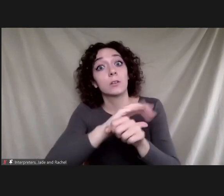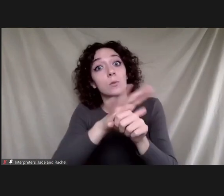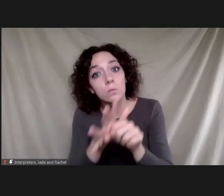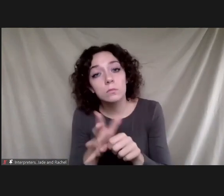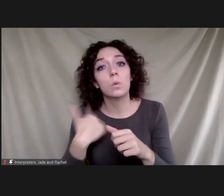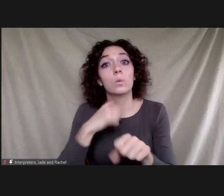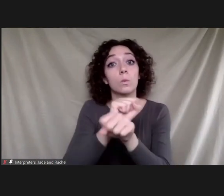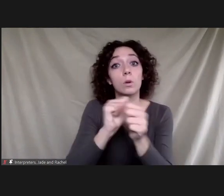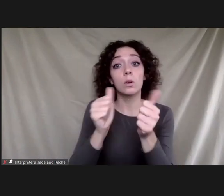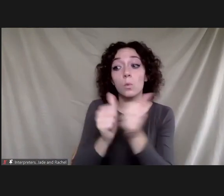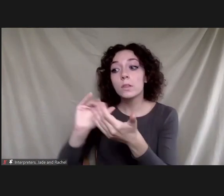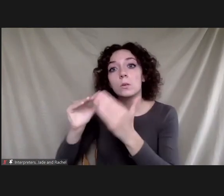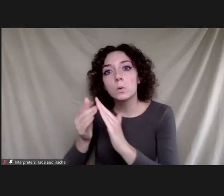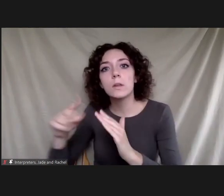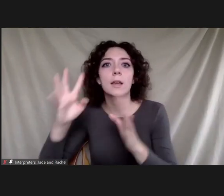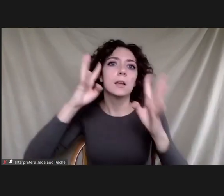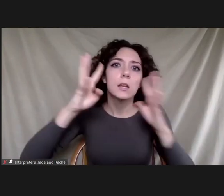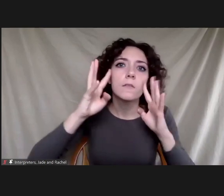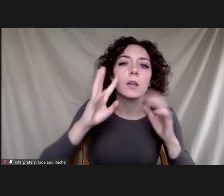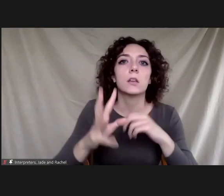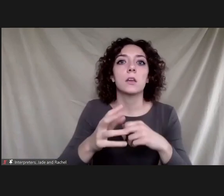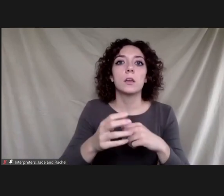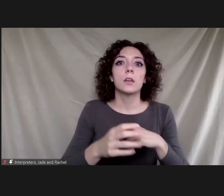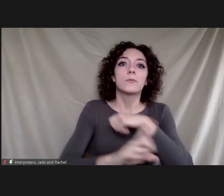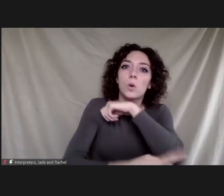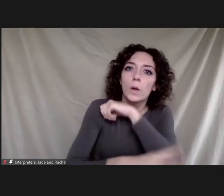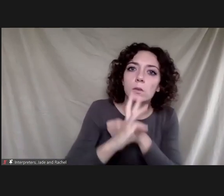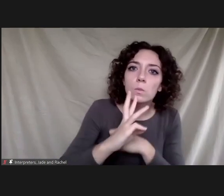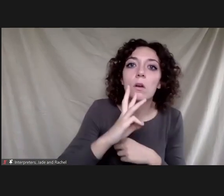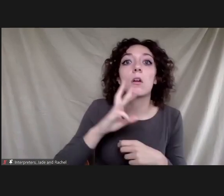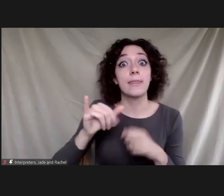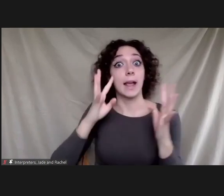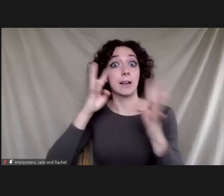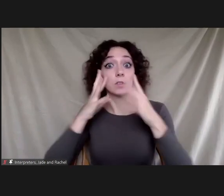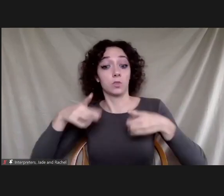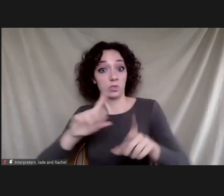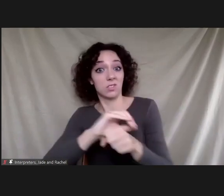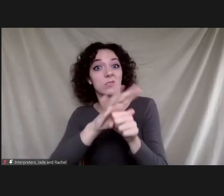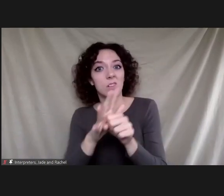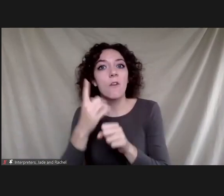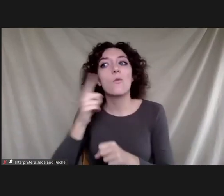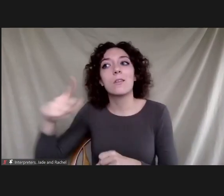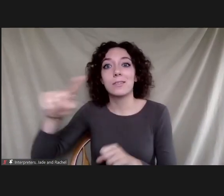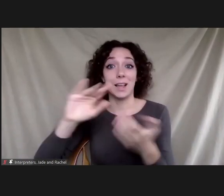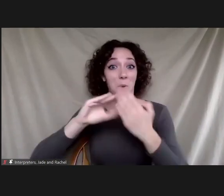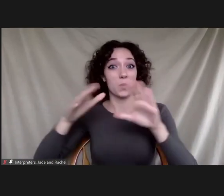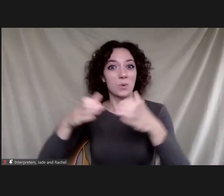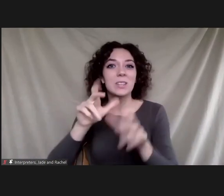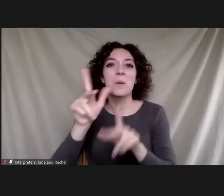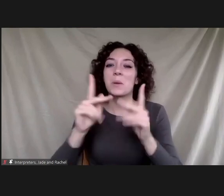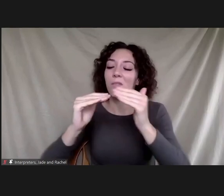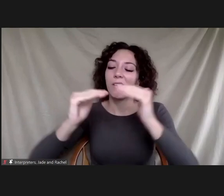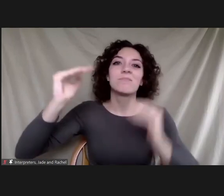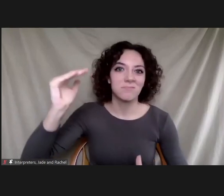and innovating food and wastewater air pollution during covet 19 particularly for underserved communities transportation